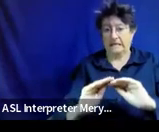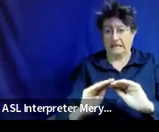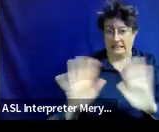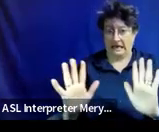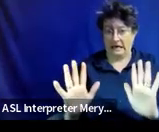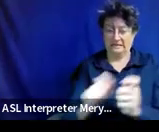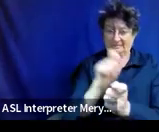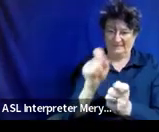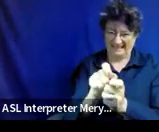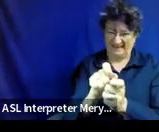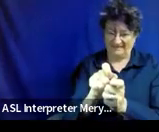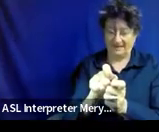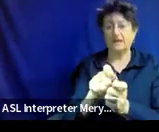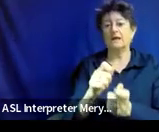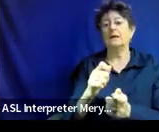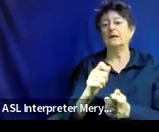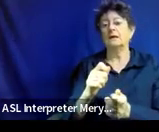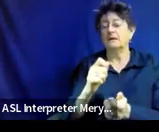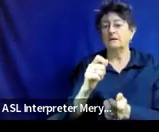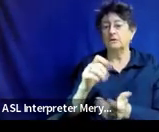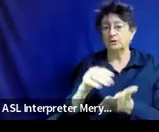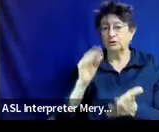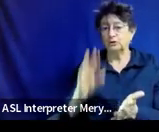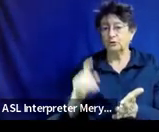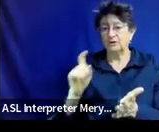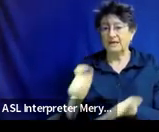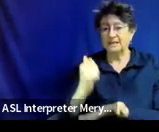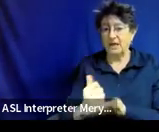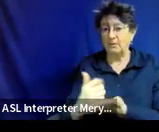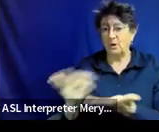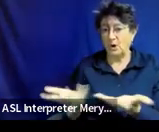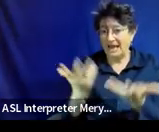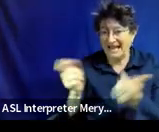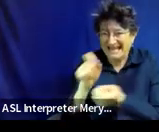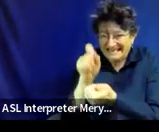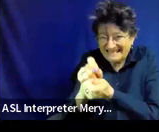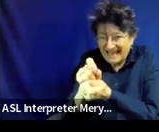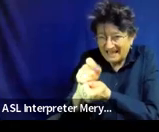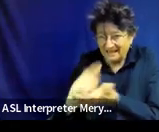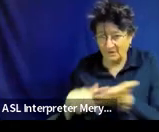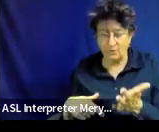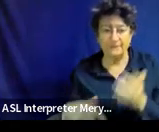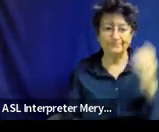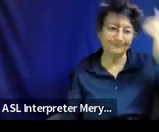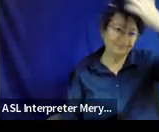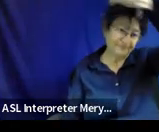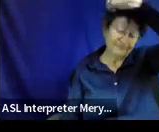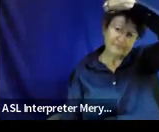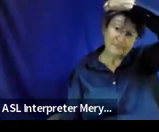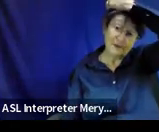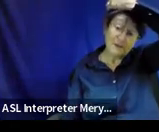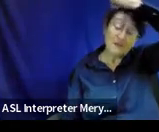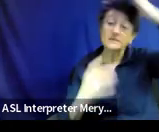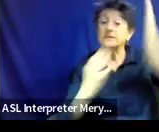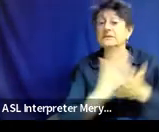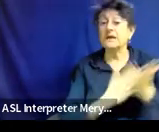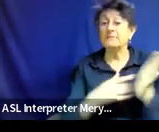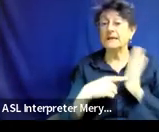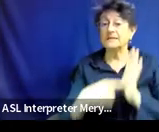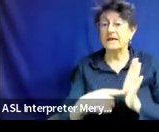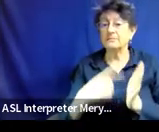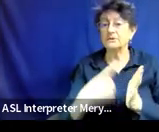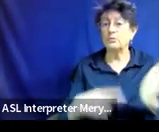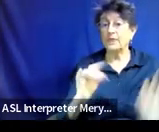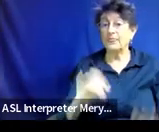that the student needs help with um and then some examples of what that could look like the next